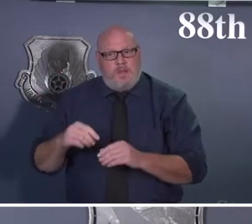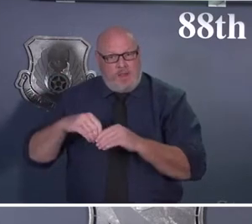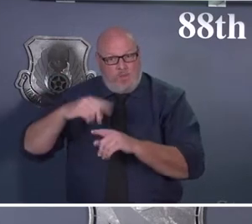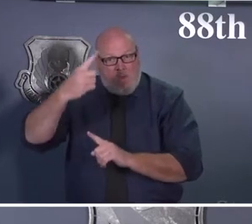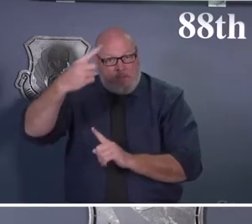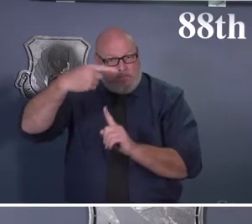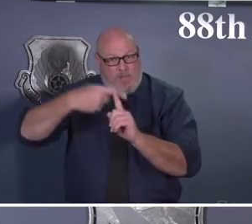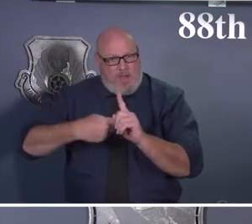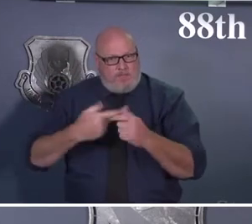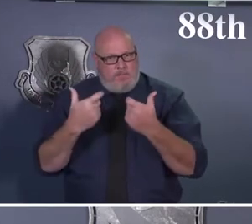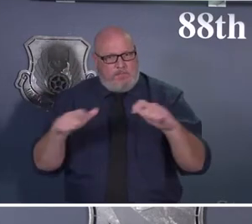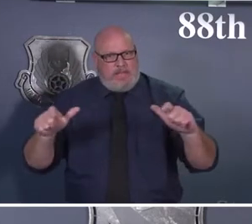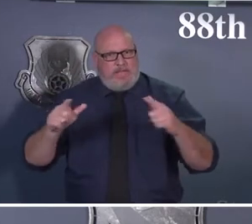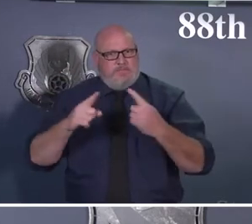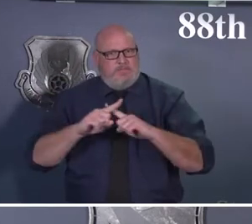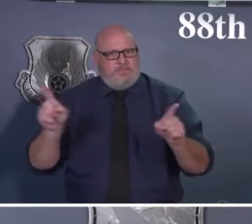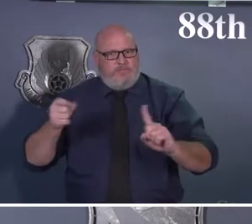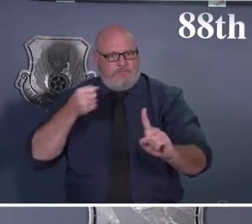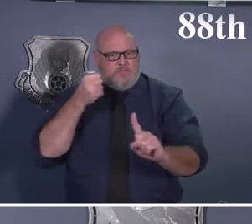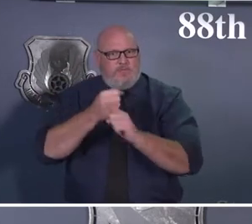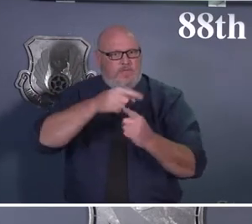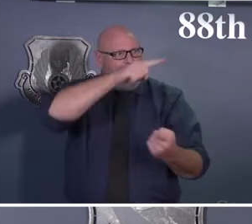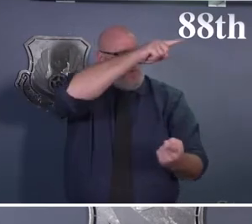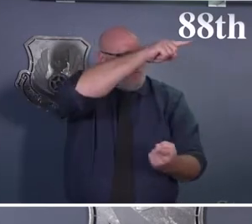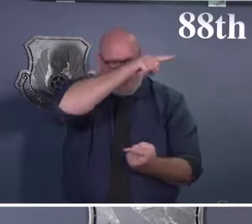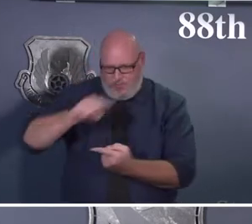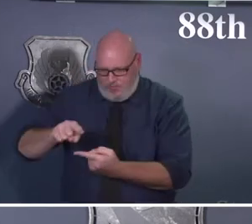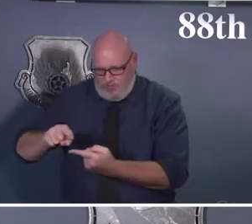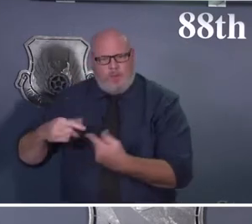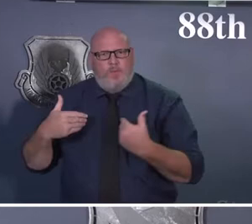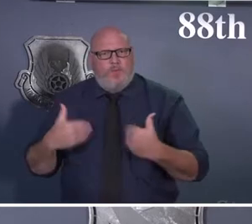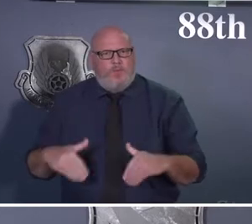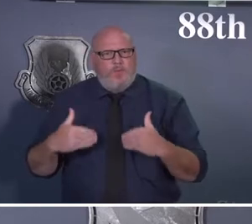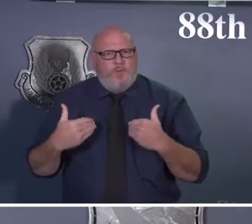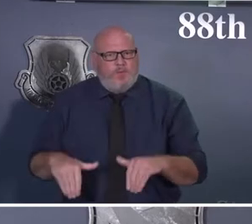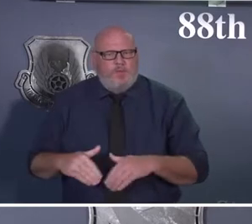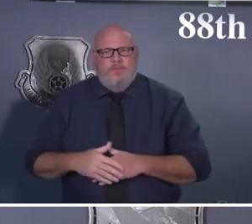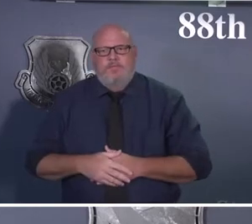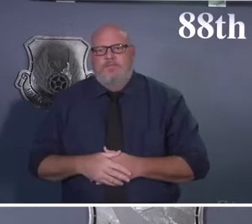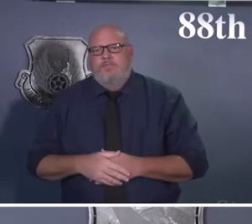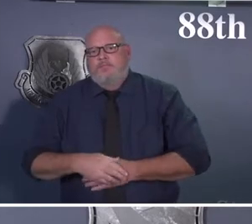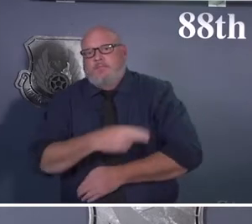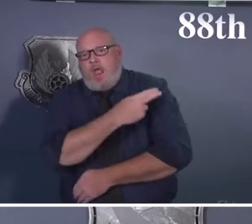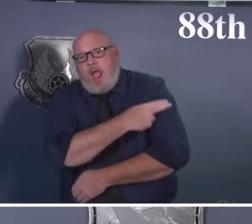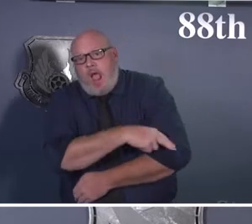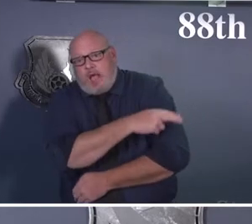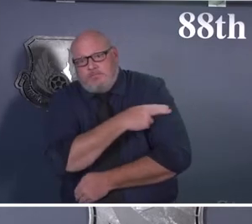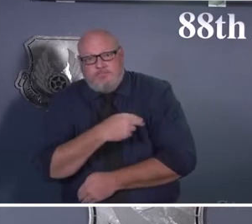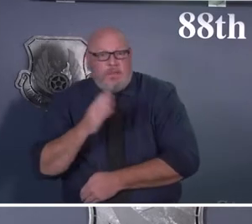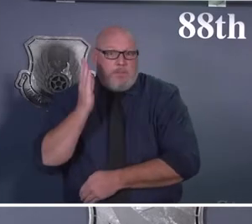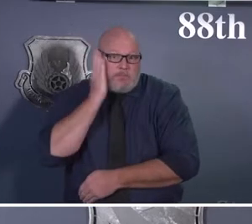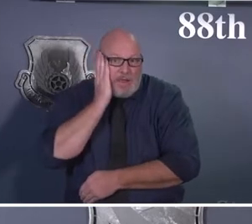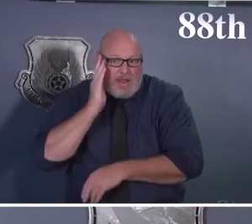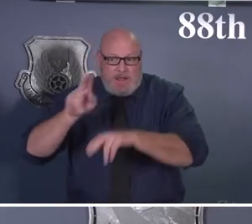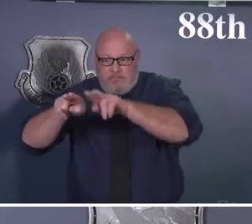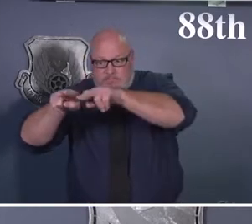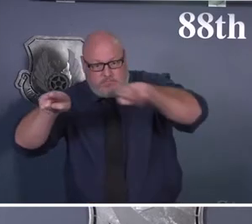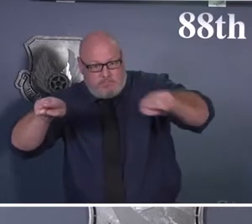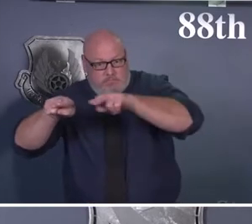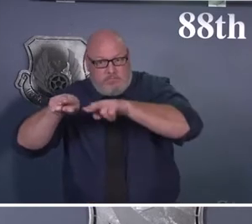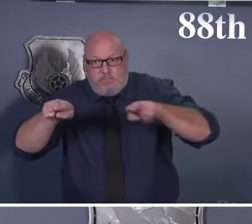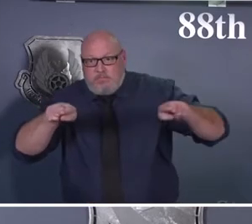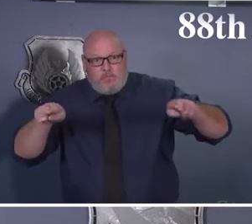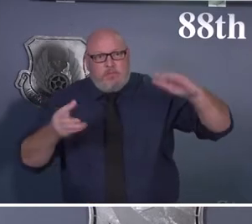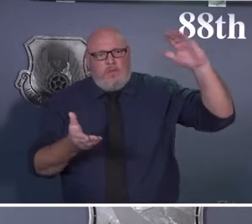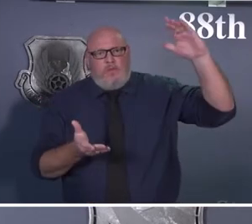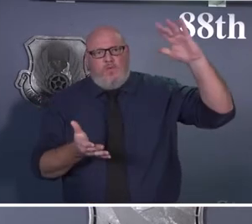importantly to me, our hospital capacity in our local community is getting much better. Much better. So huge thank